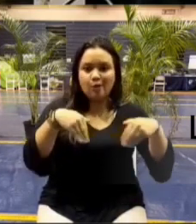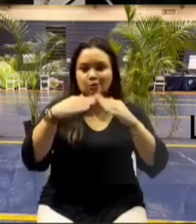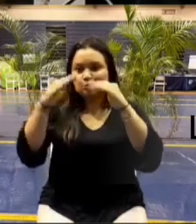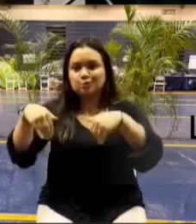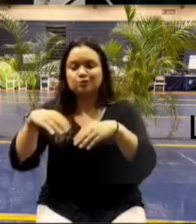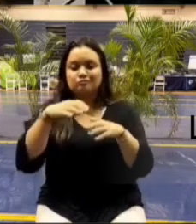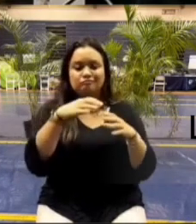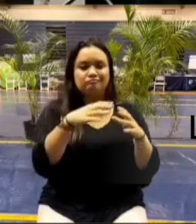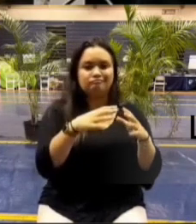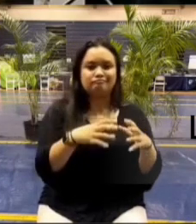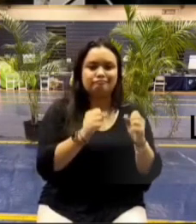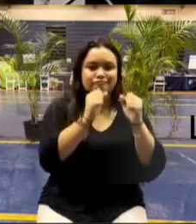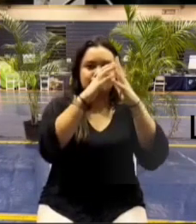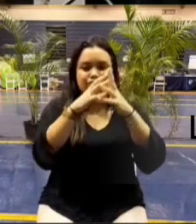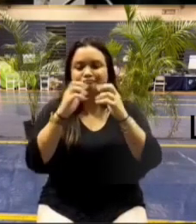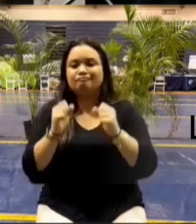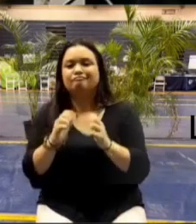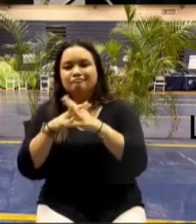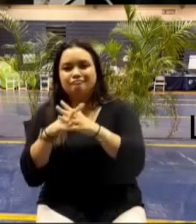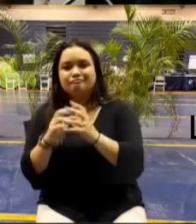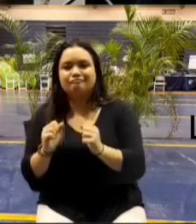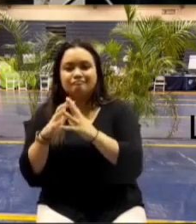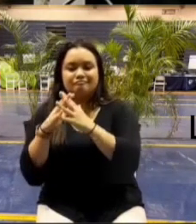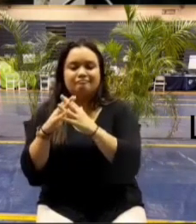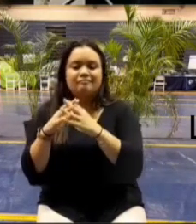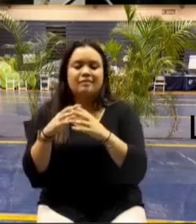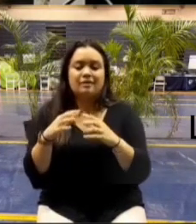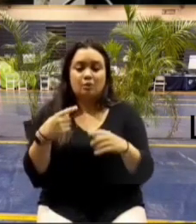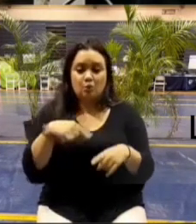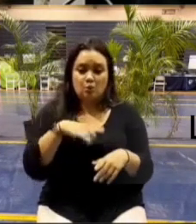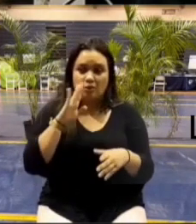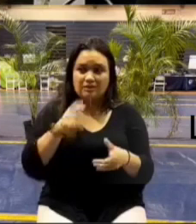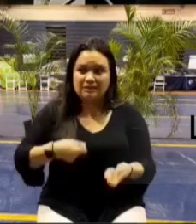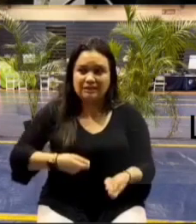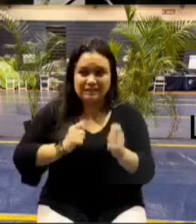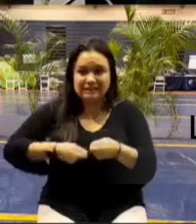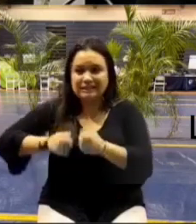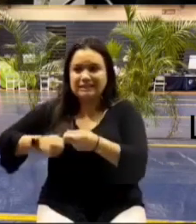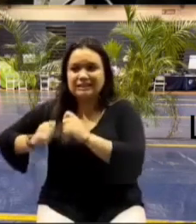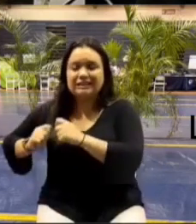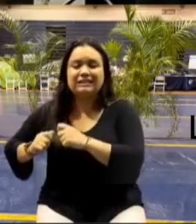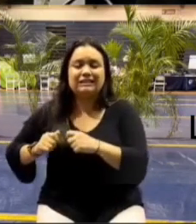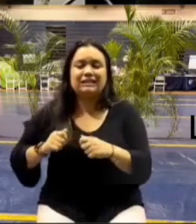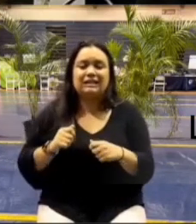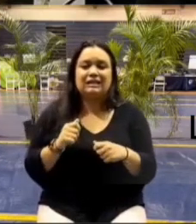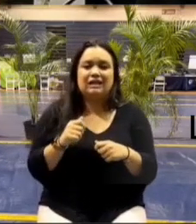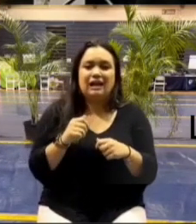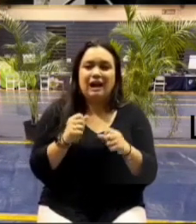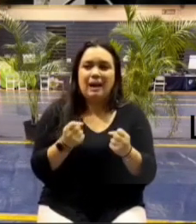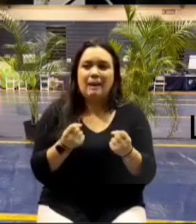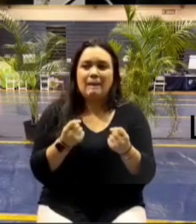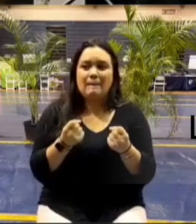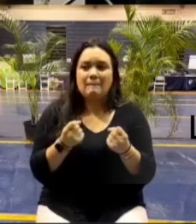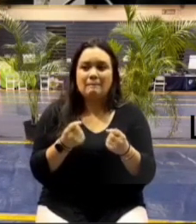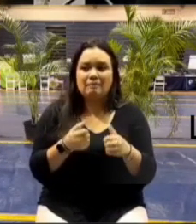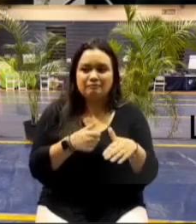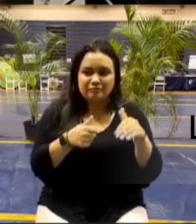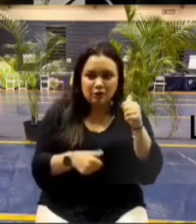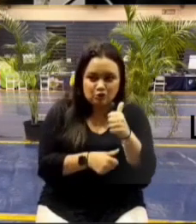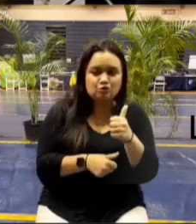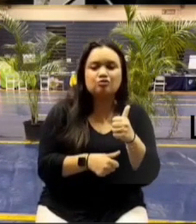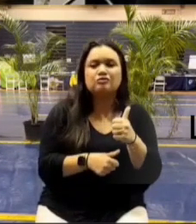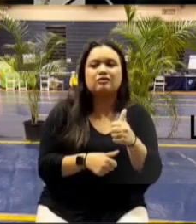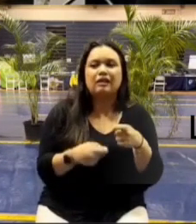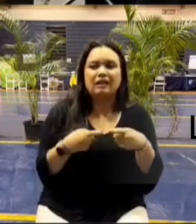put underground electric are they going to dig it up because to point out i don't know if uh how many people actually seen there was two